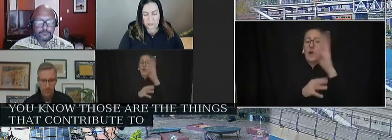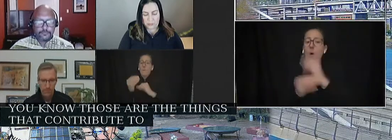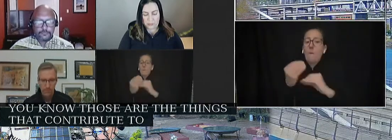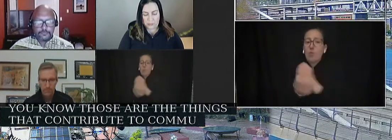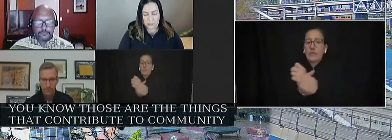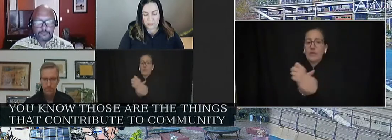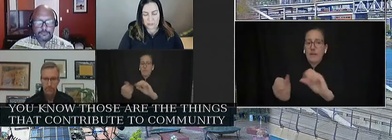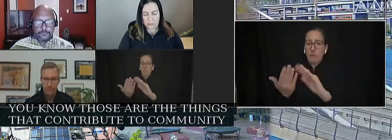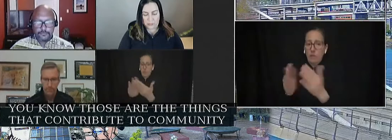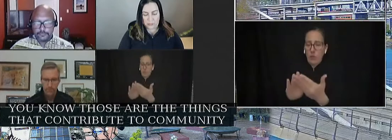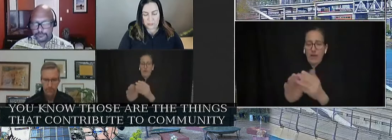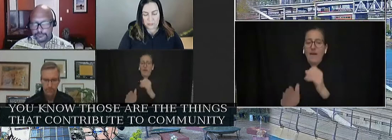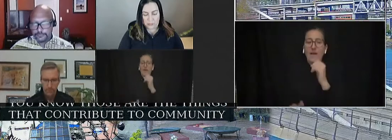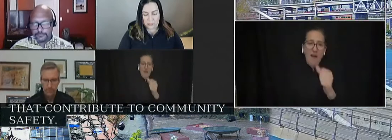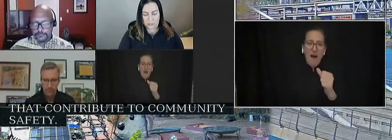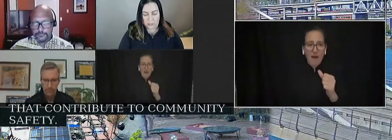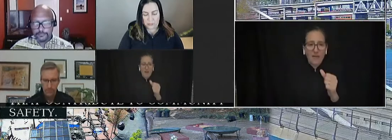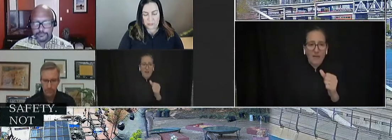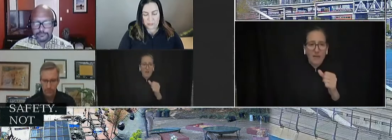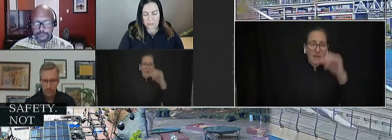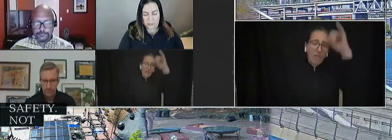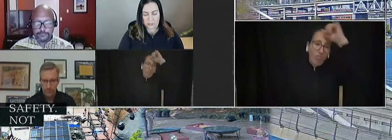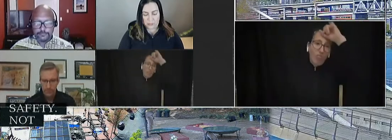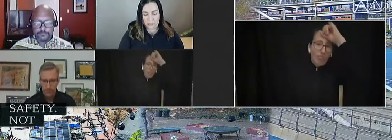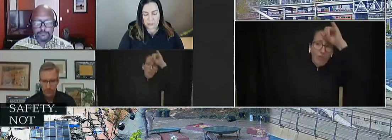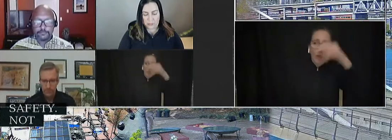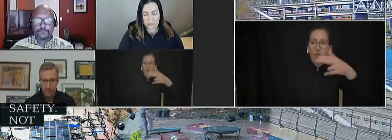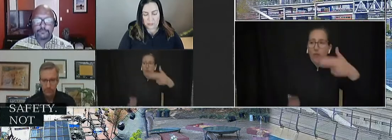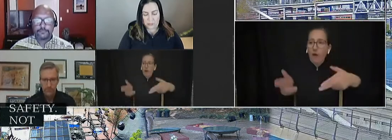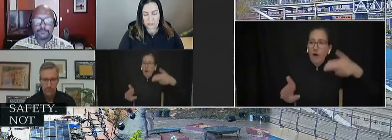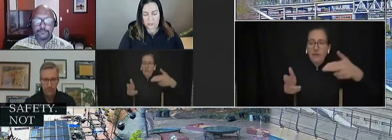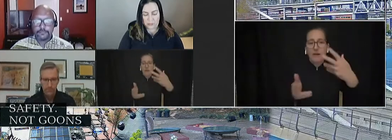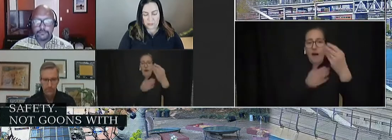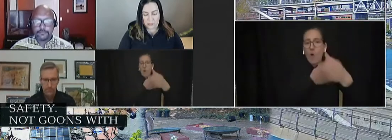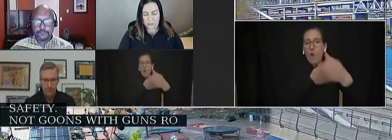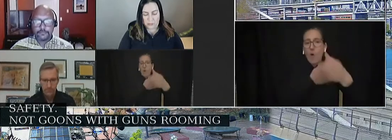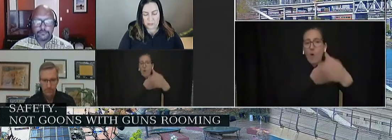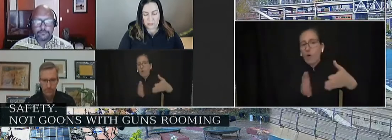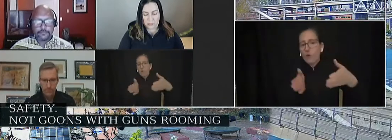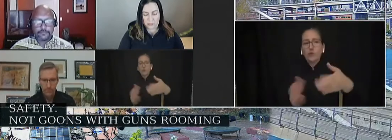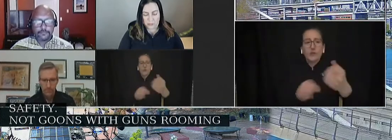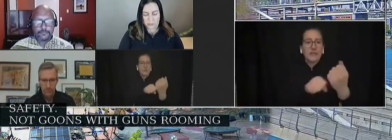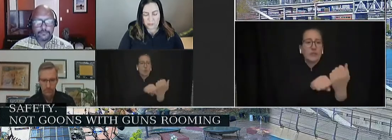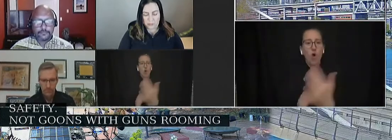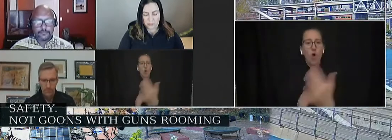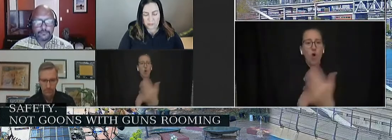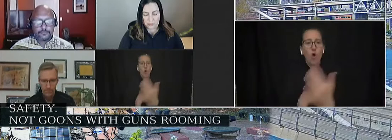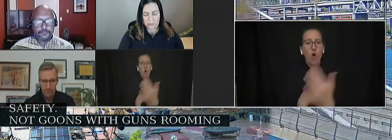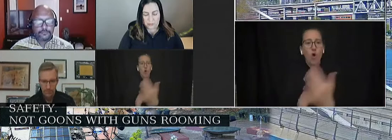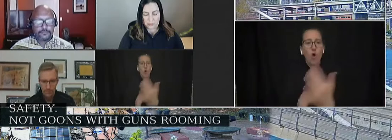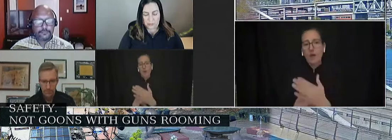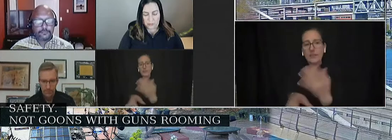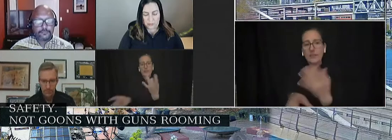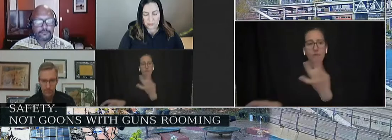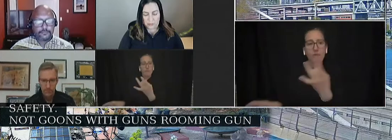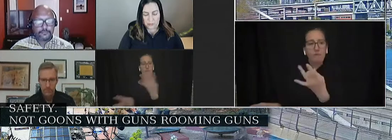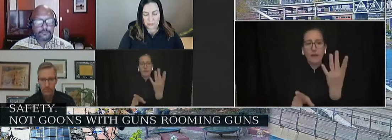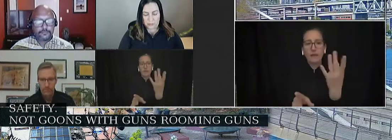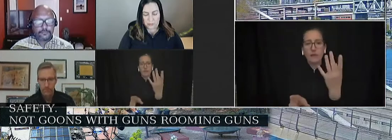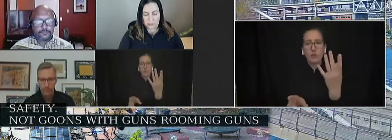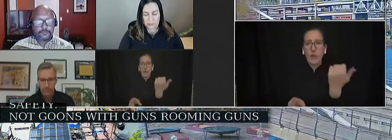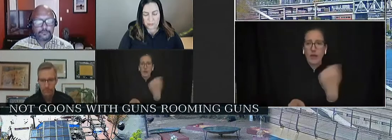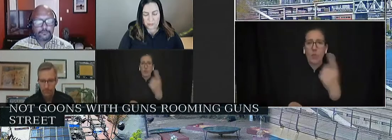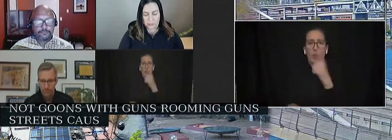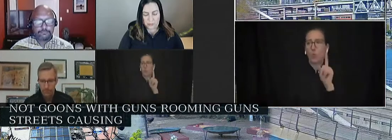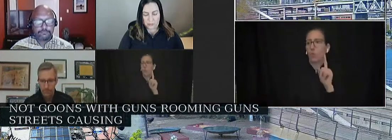Not goons with guns roaming the streets causing violence towards whoever looks at